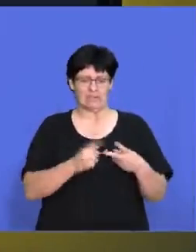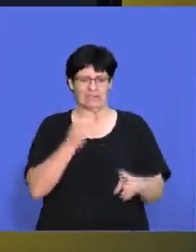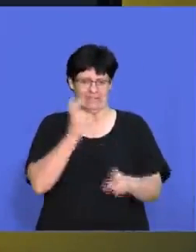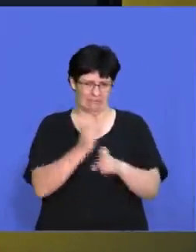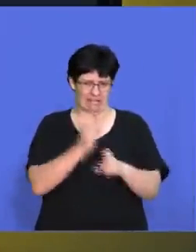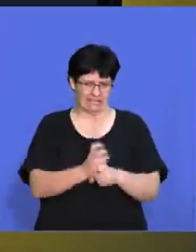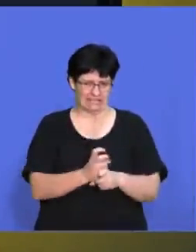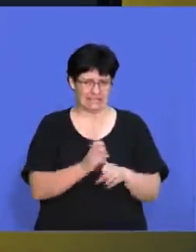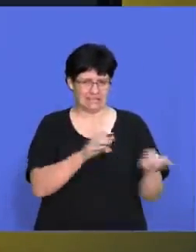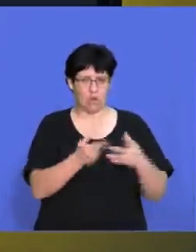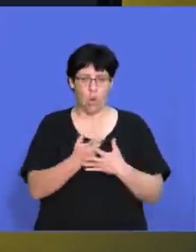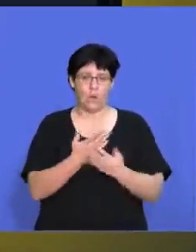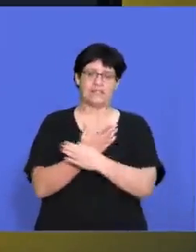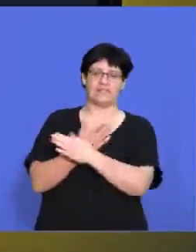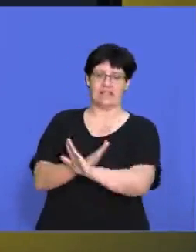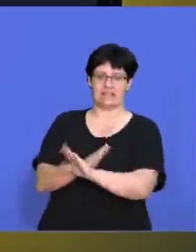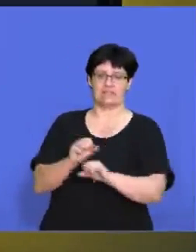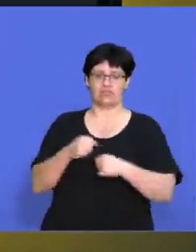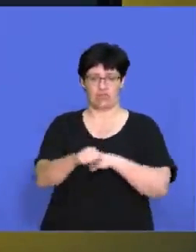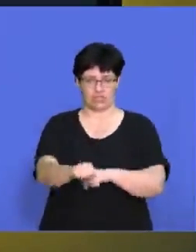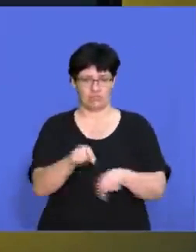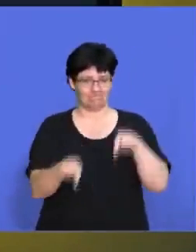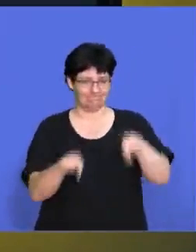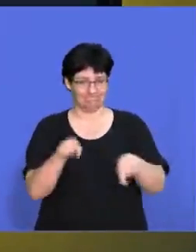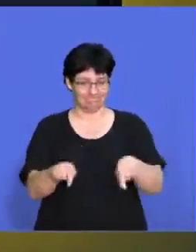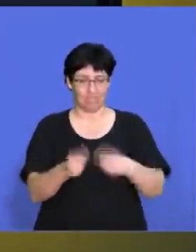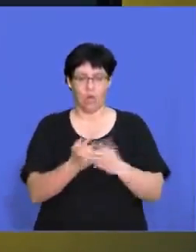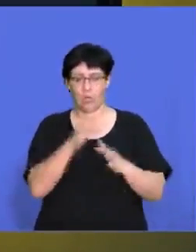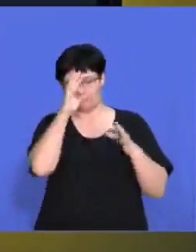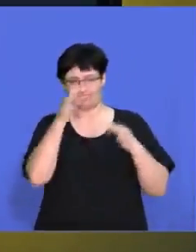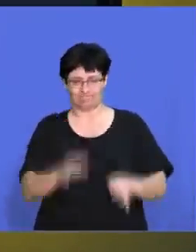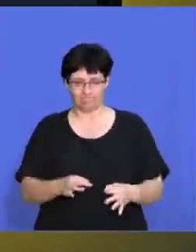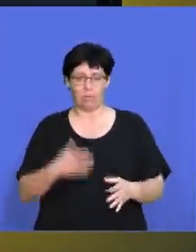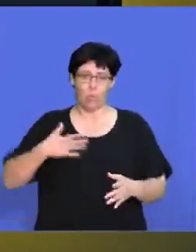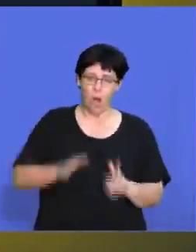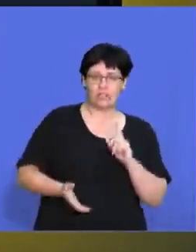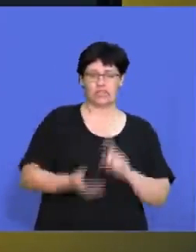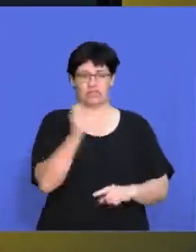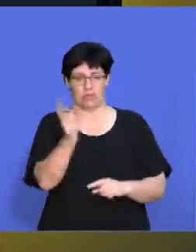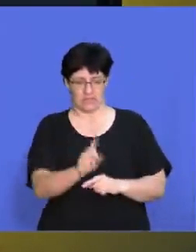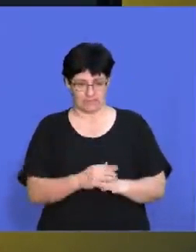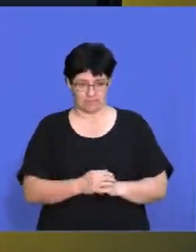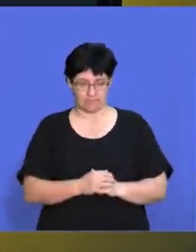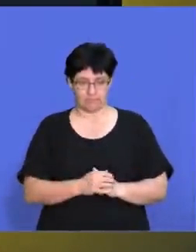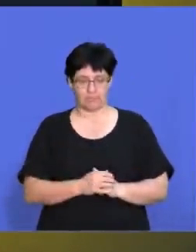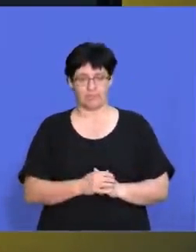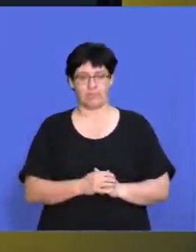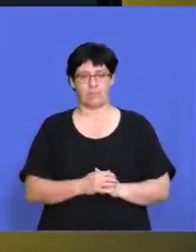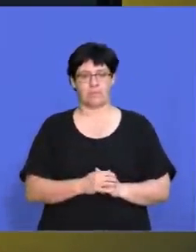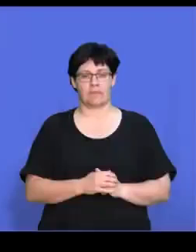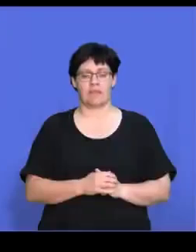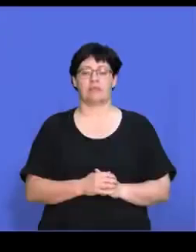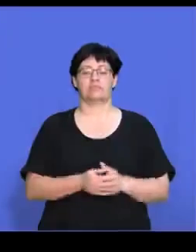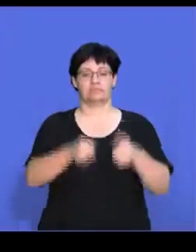under a bit of hardship? So we're going to go for a defensive strategy. So it will determine what are we wanting to achieve with the